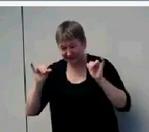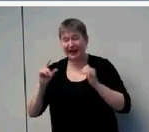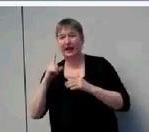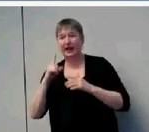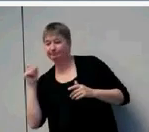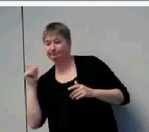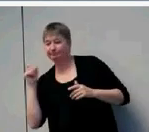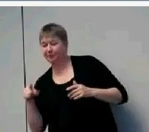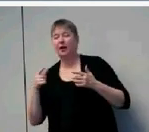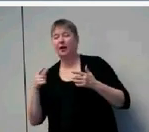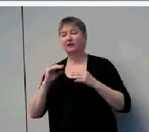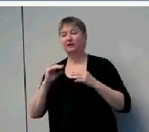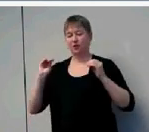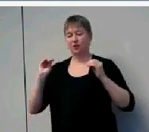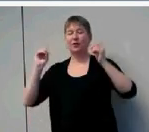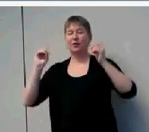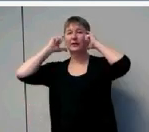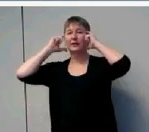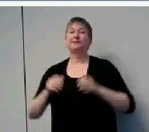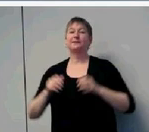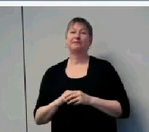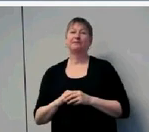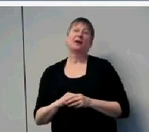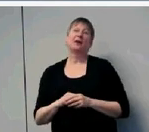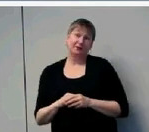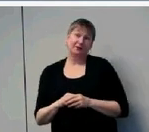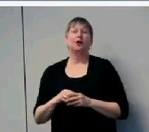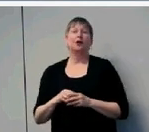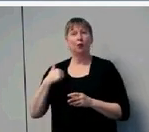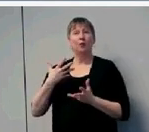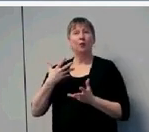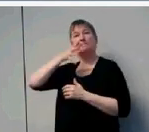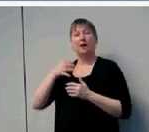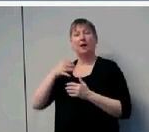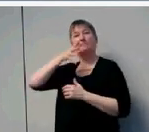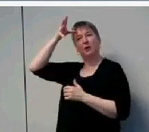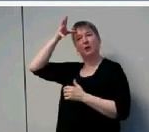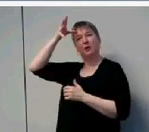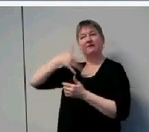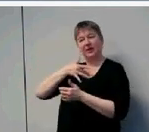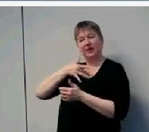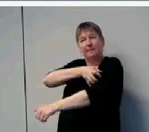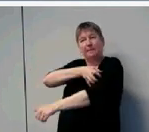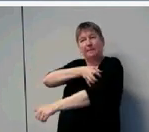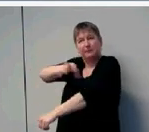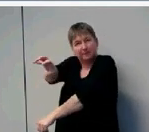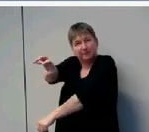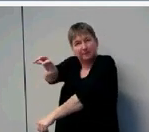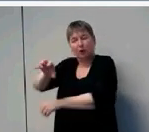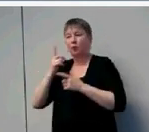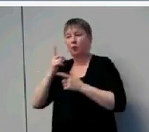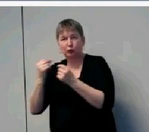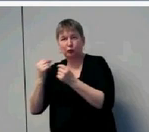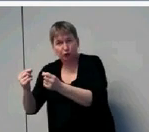without sound. We definitely need parents to be empowered with this information. So we have more of this scenario,